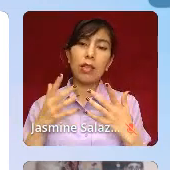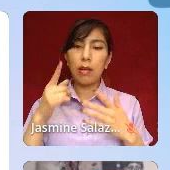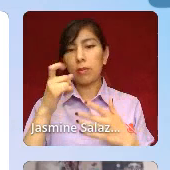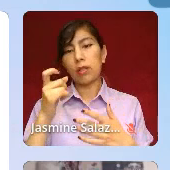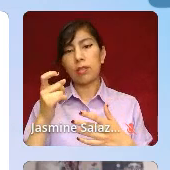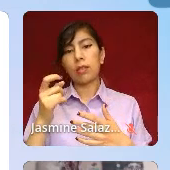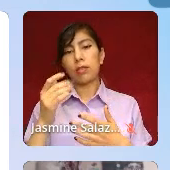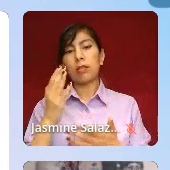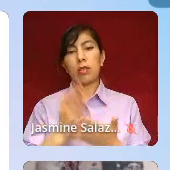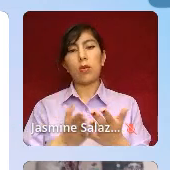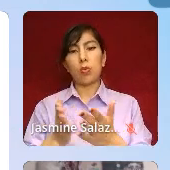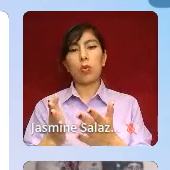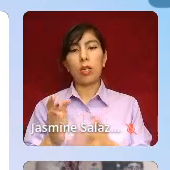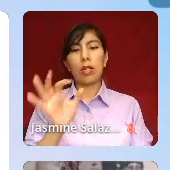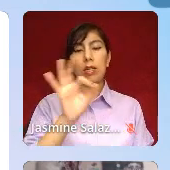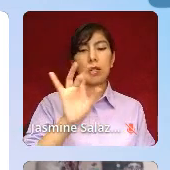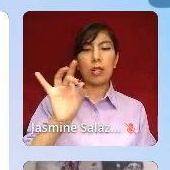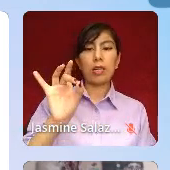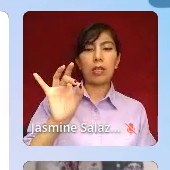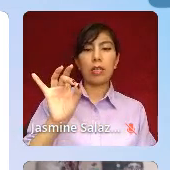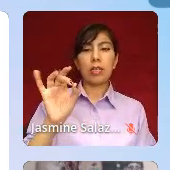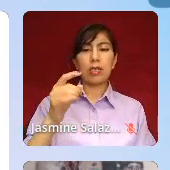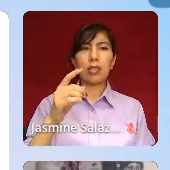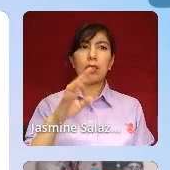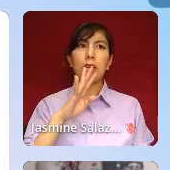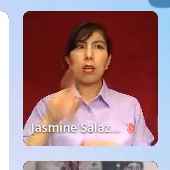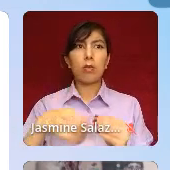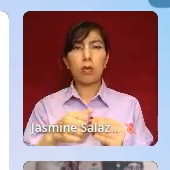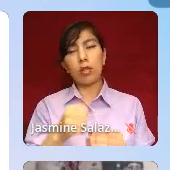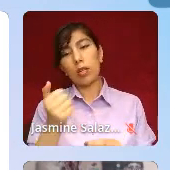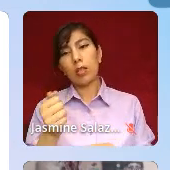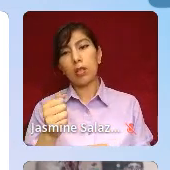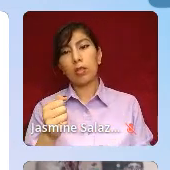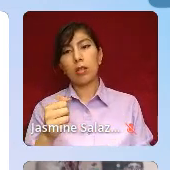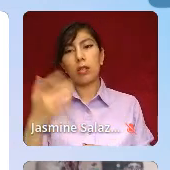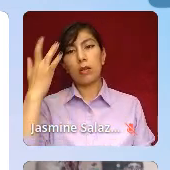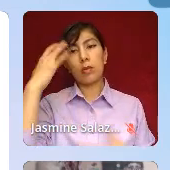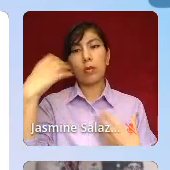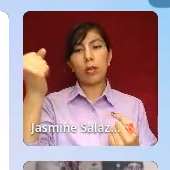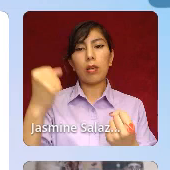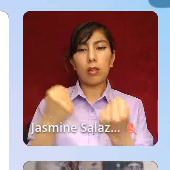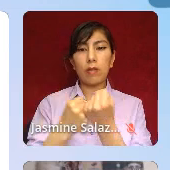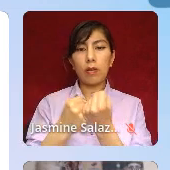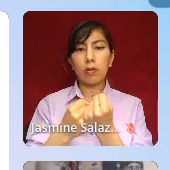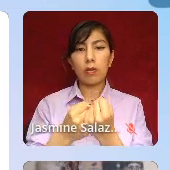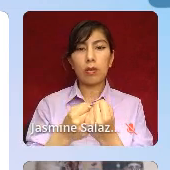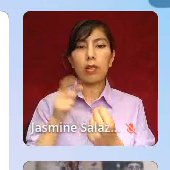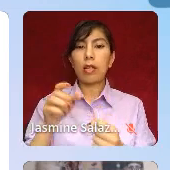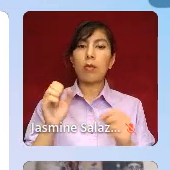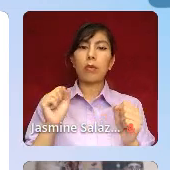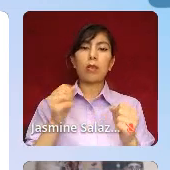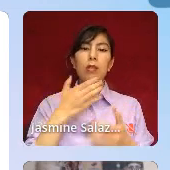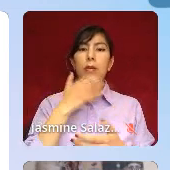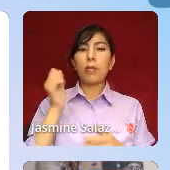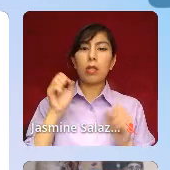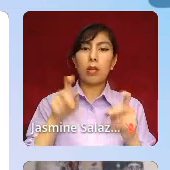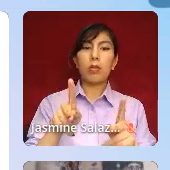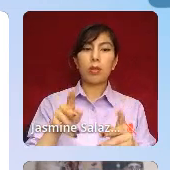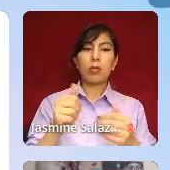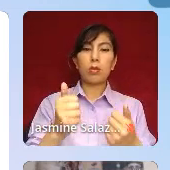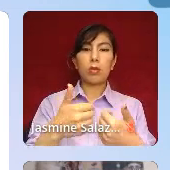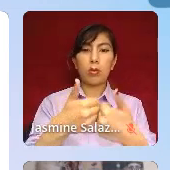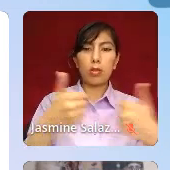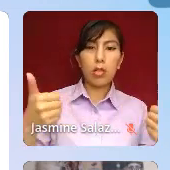ways. So 988, and I talked to other mental health advocates about that. But 988 is our greatest opportunity to separate crisis intervention and